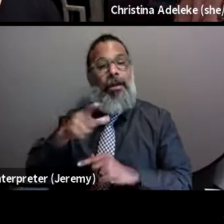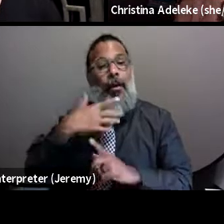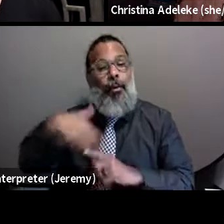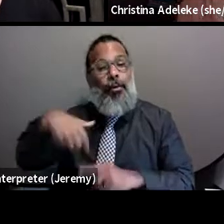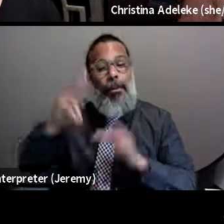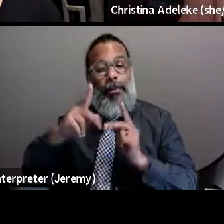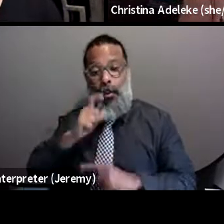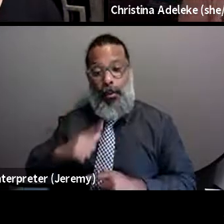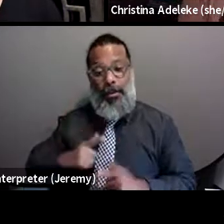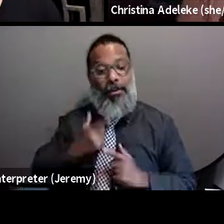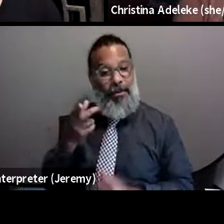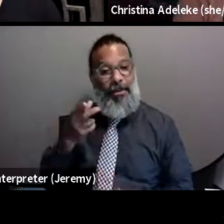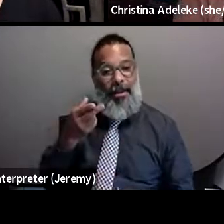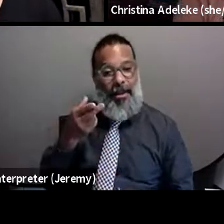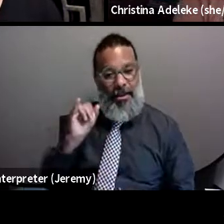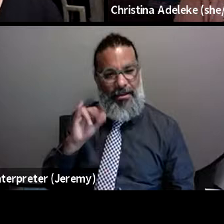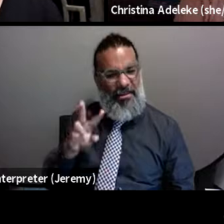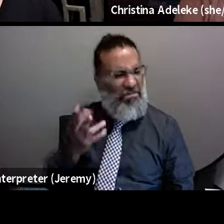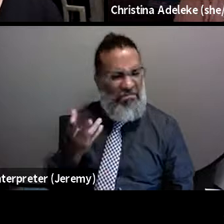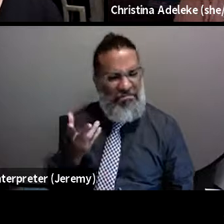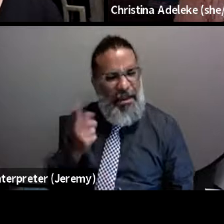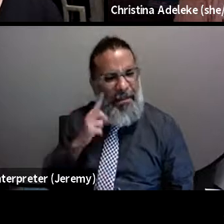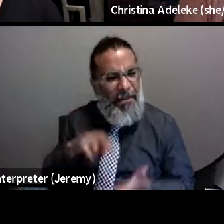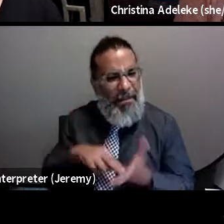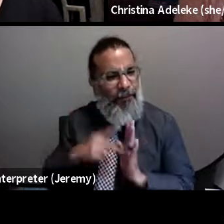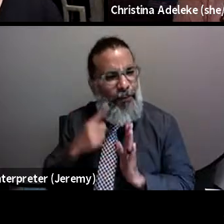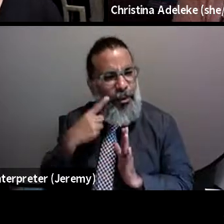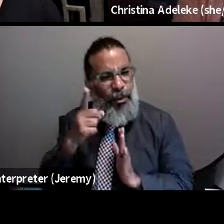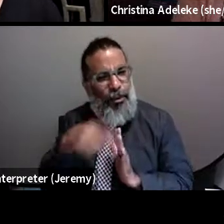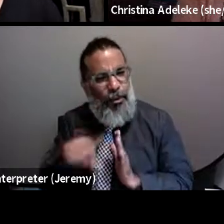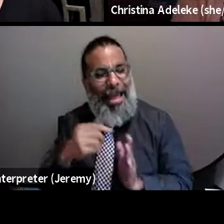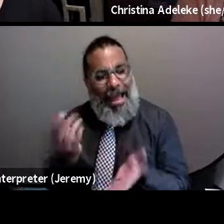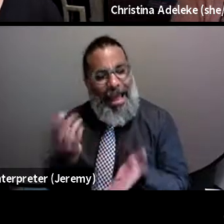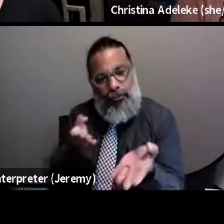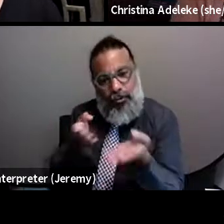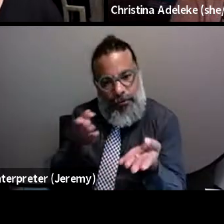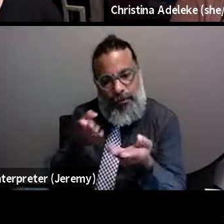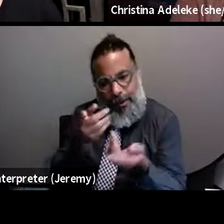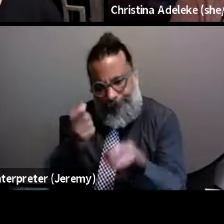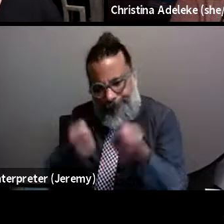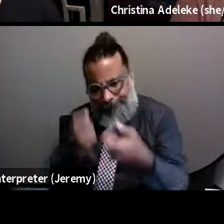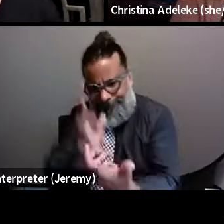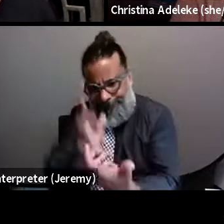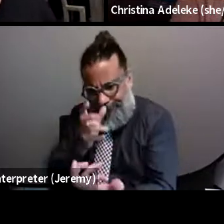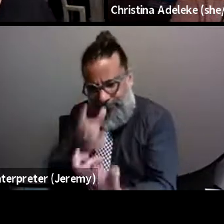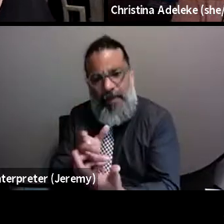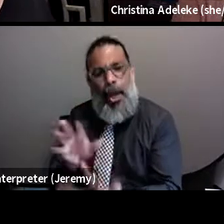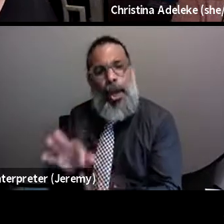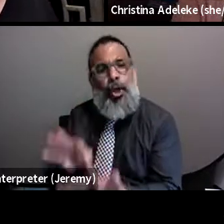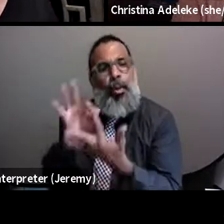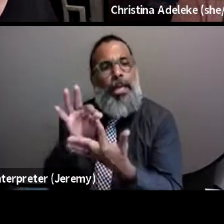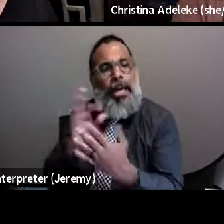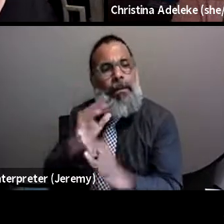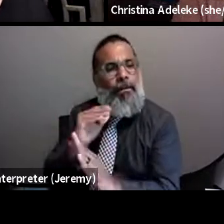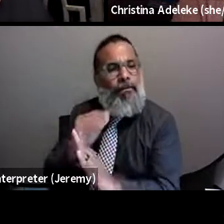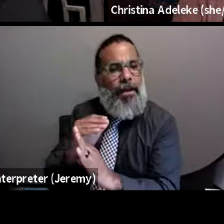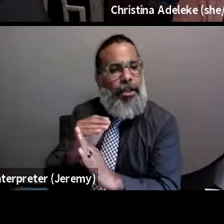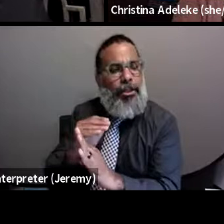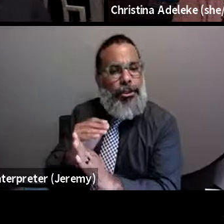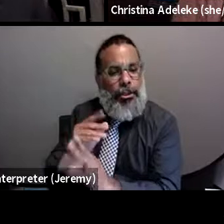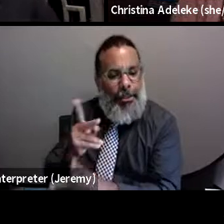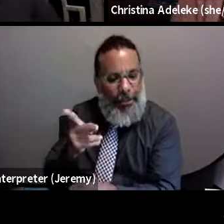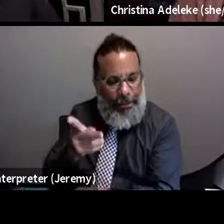living with HIV. What does it mean to you to have services that are tailored to support the unique prevention, care and treatment needs